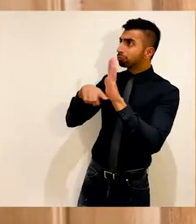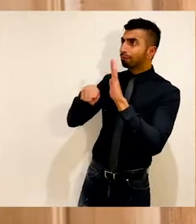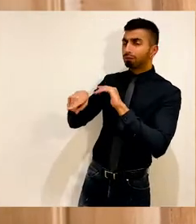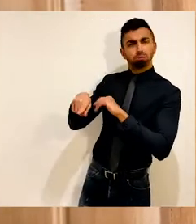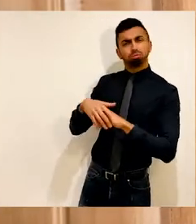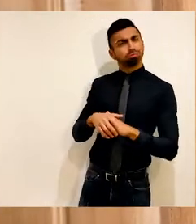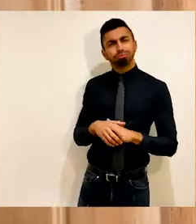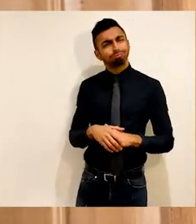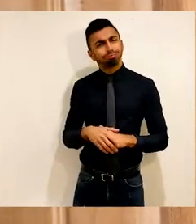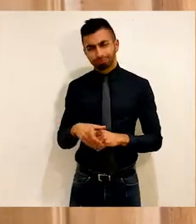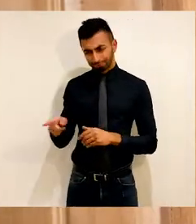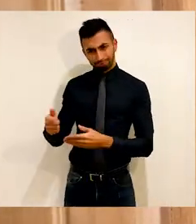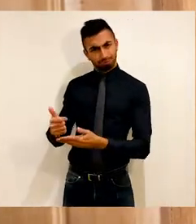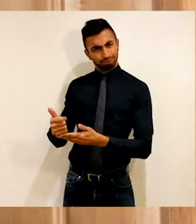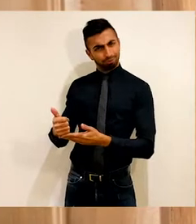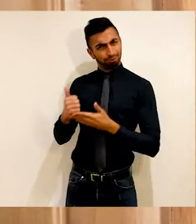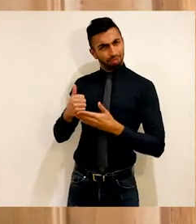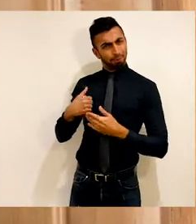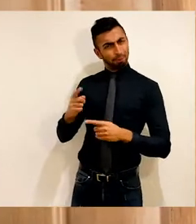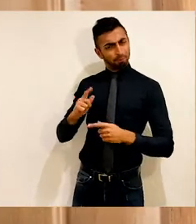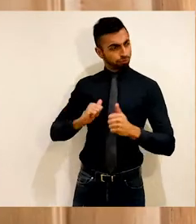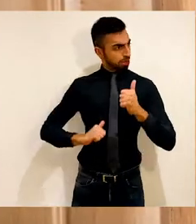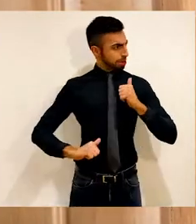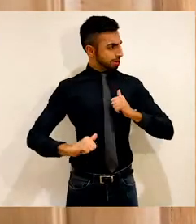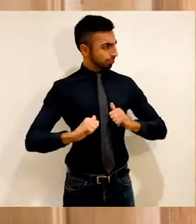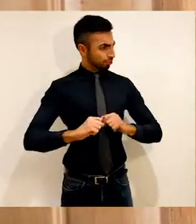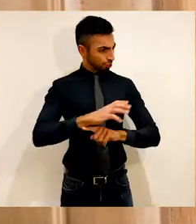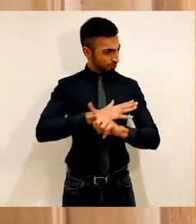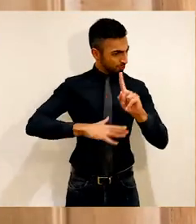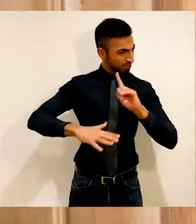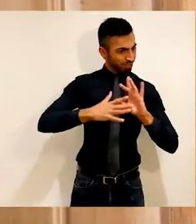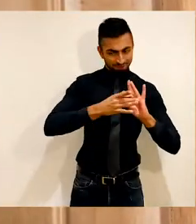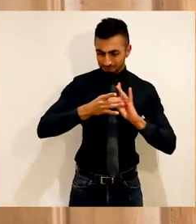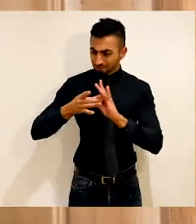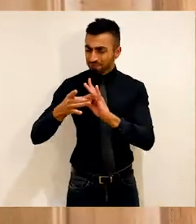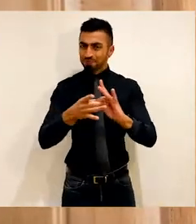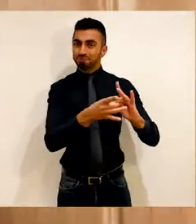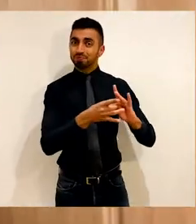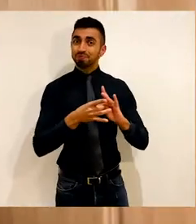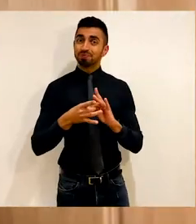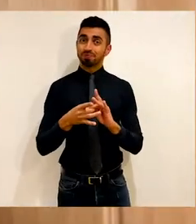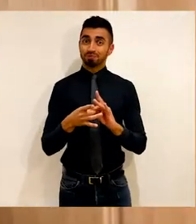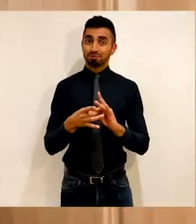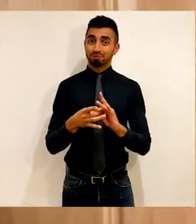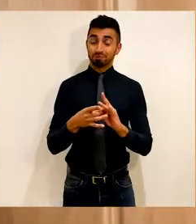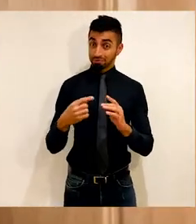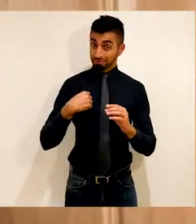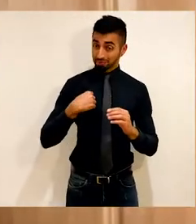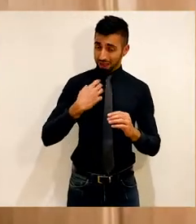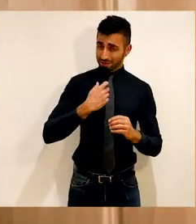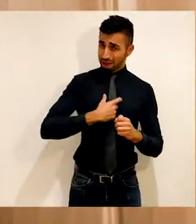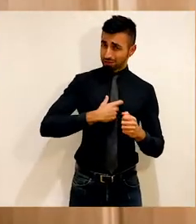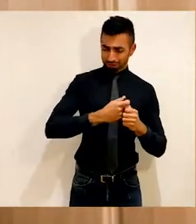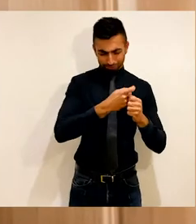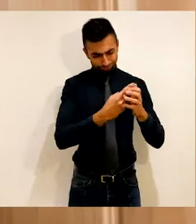They fill me with pride and a real sense of community. My disability is one of my